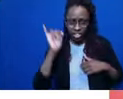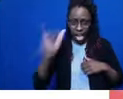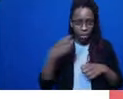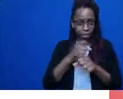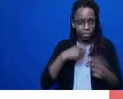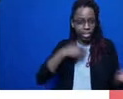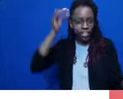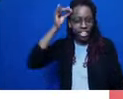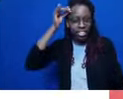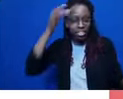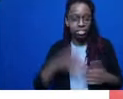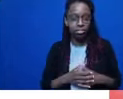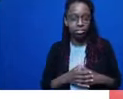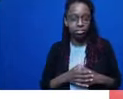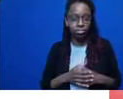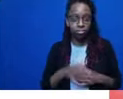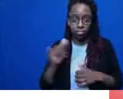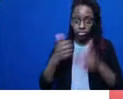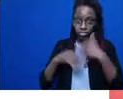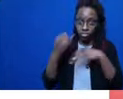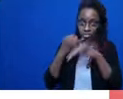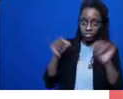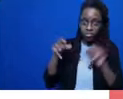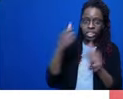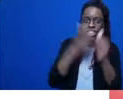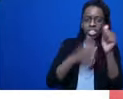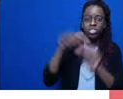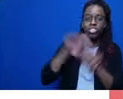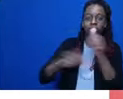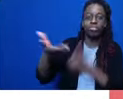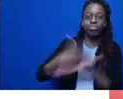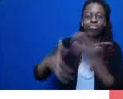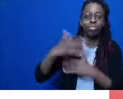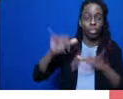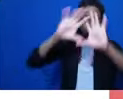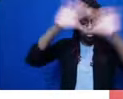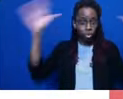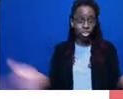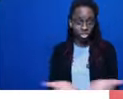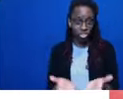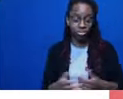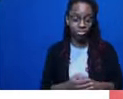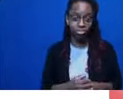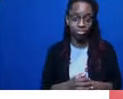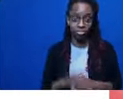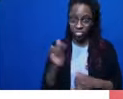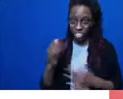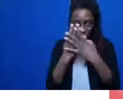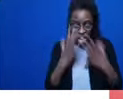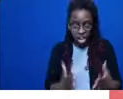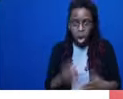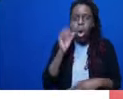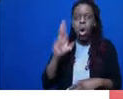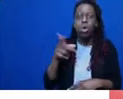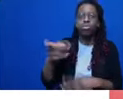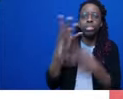we have with each other in the world. And that the jailer and the jailed have a lot in common. And